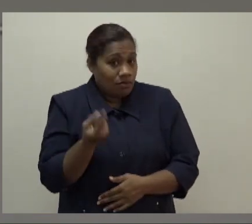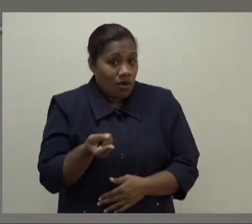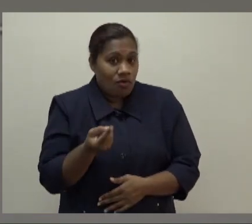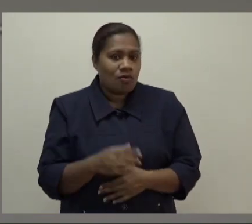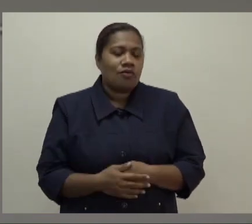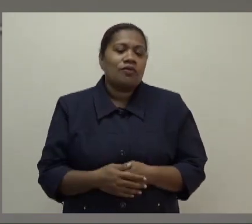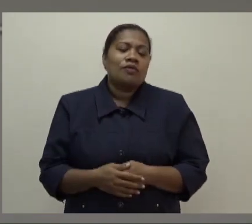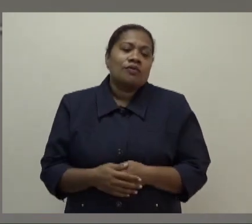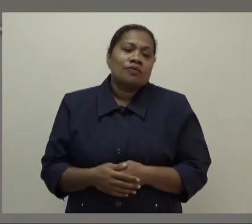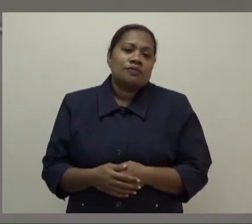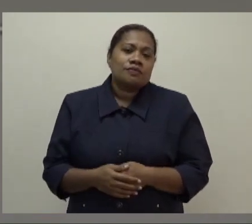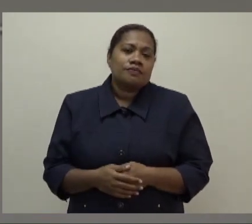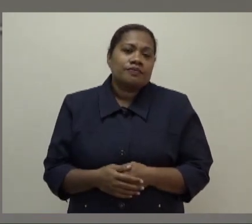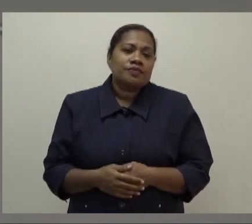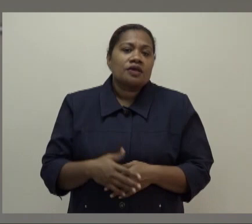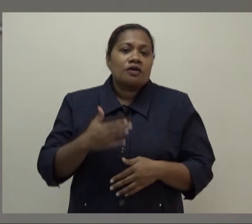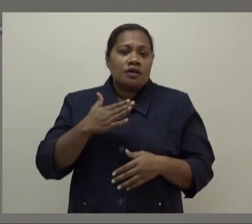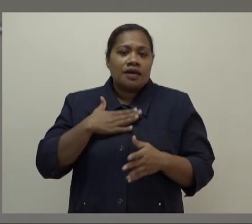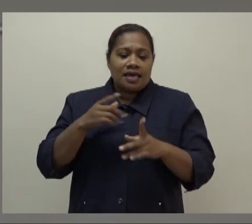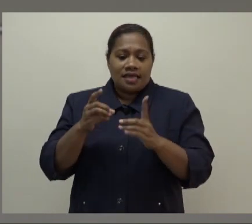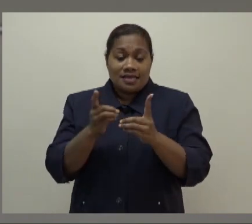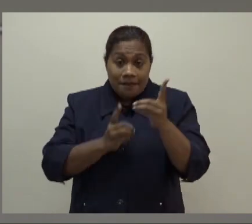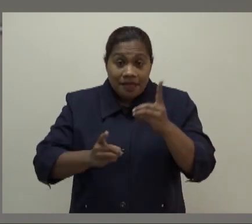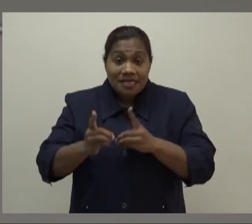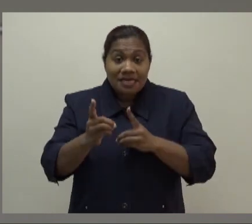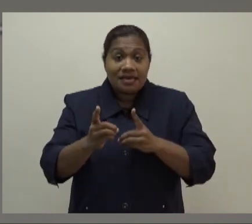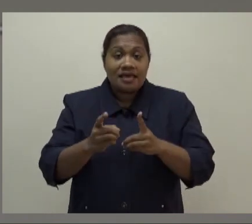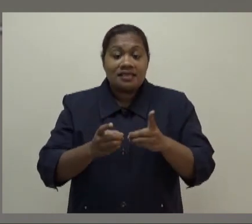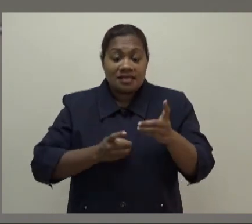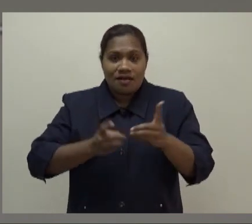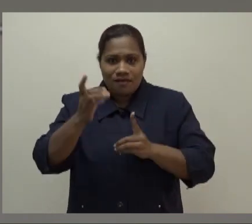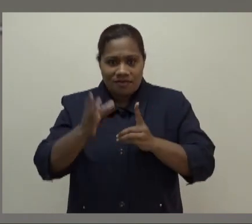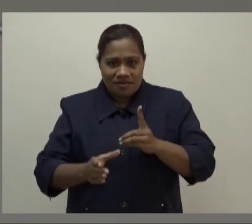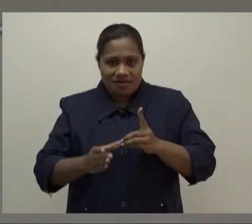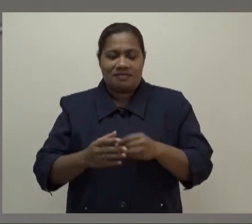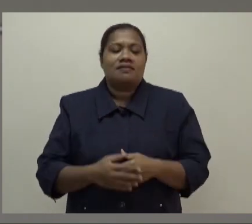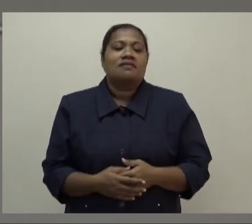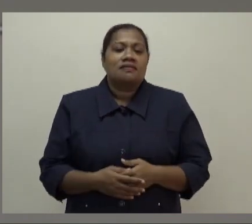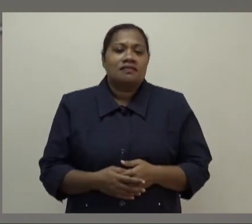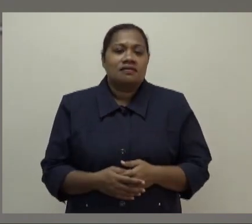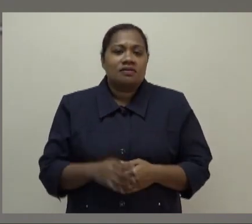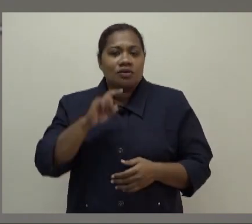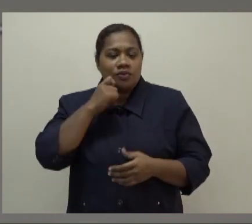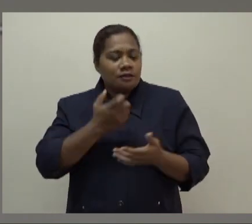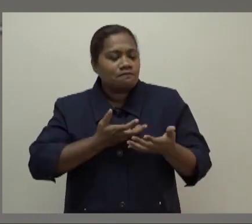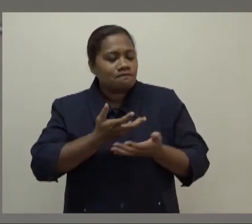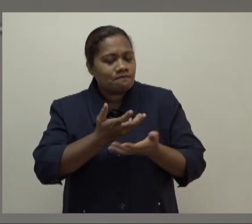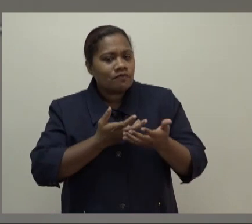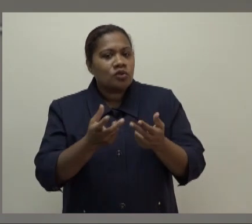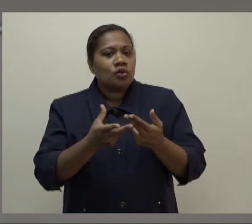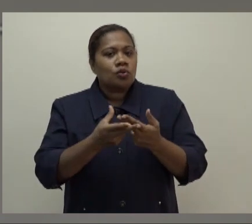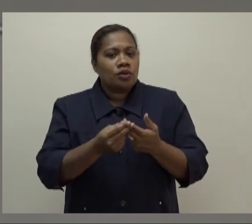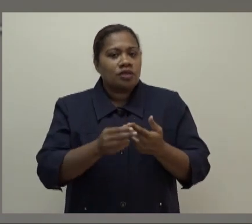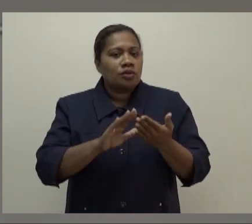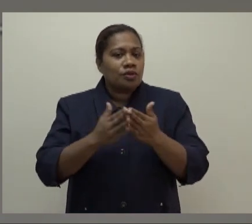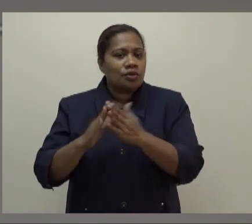my deputy and the director traffic, and they will also take the time to interact with the community policing committee, and also